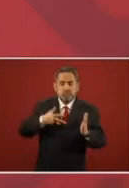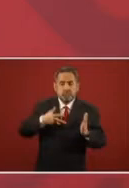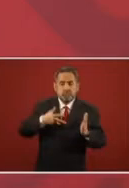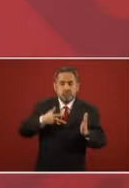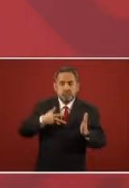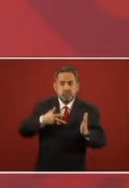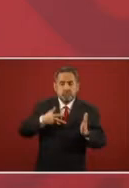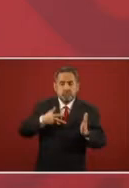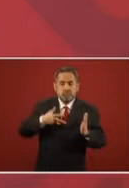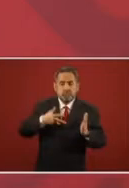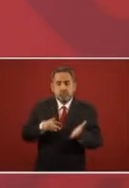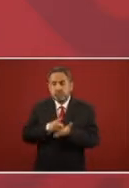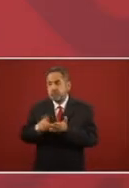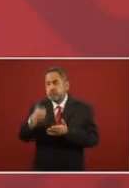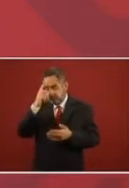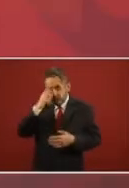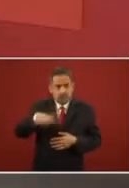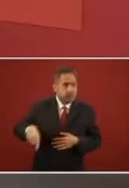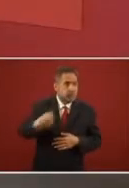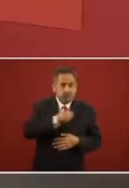of the people to health care.